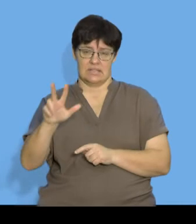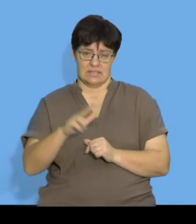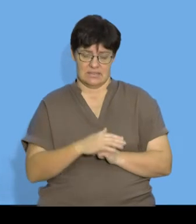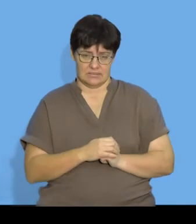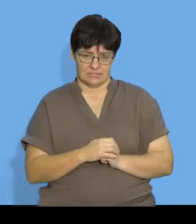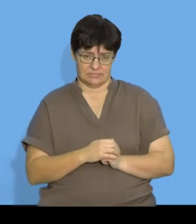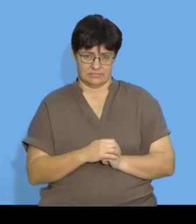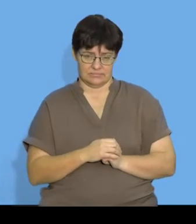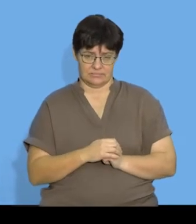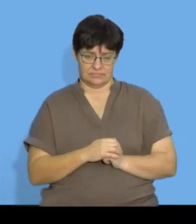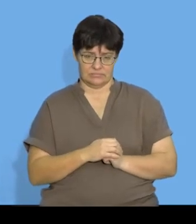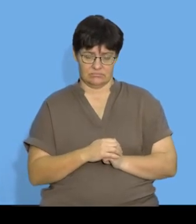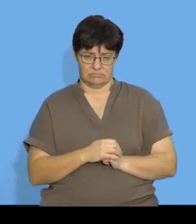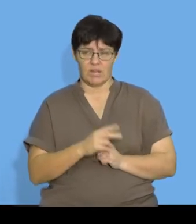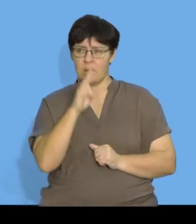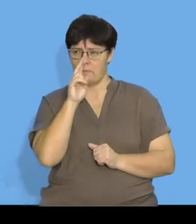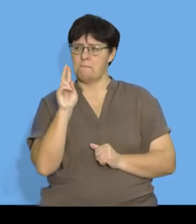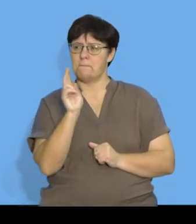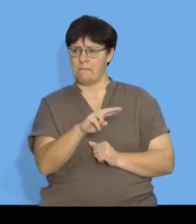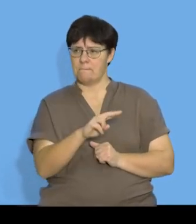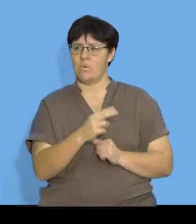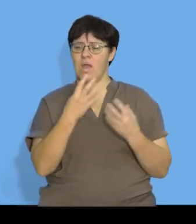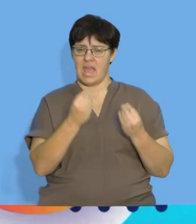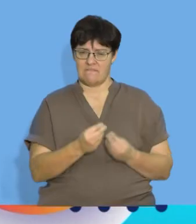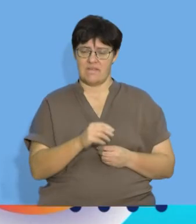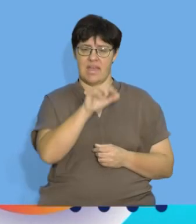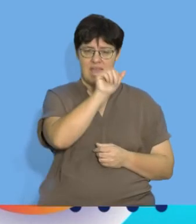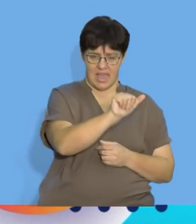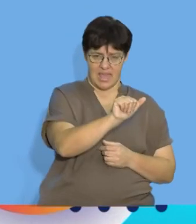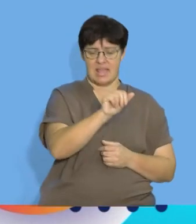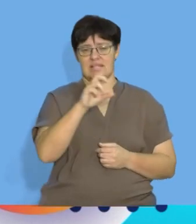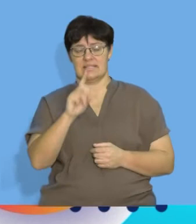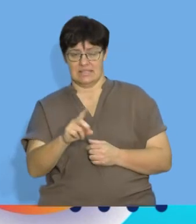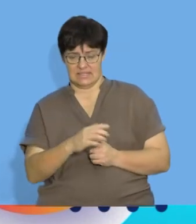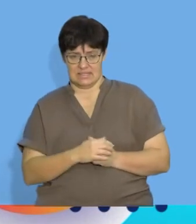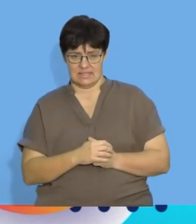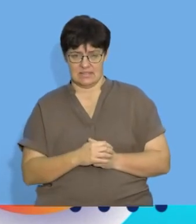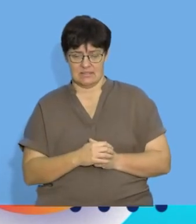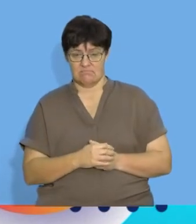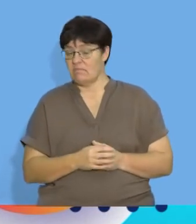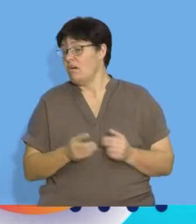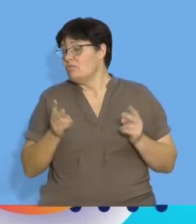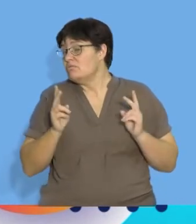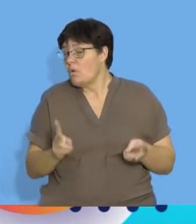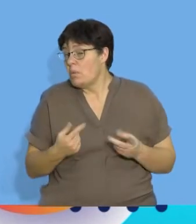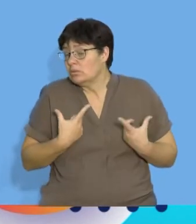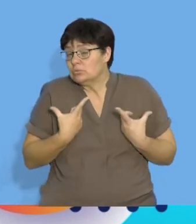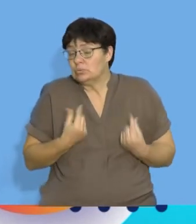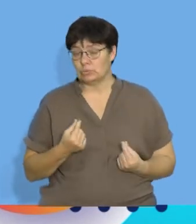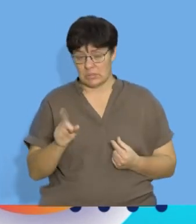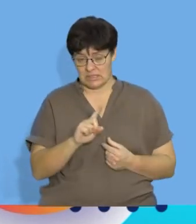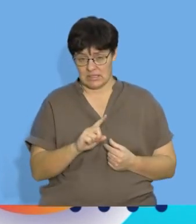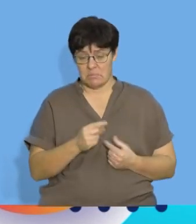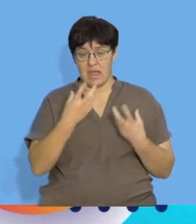everyone we've now seen that we have an A and a D what do we normally have to do when I have